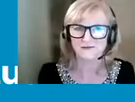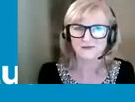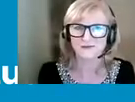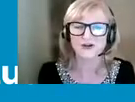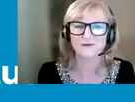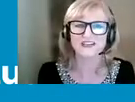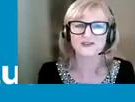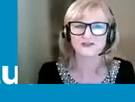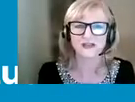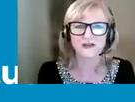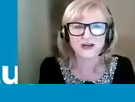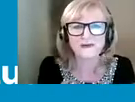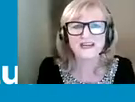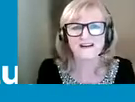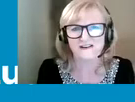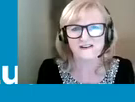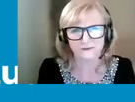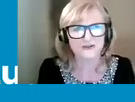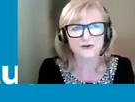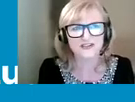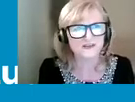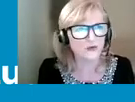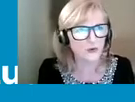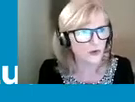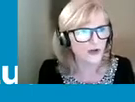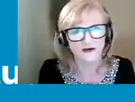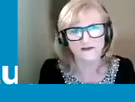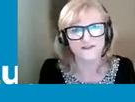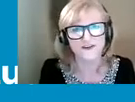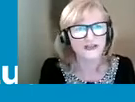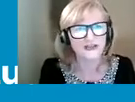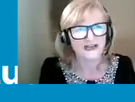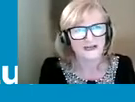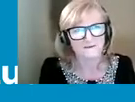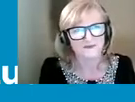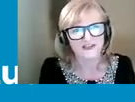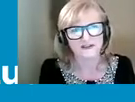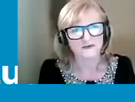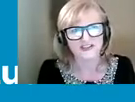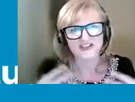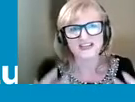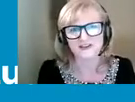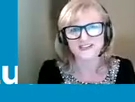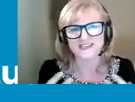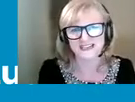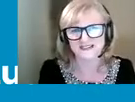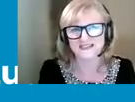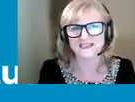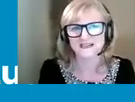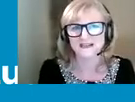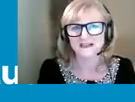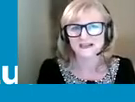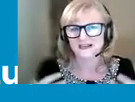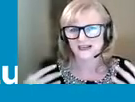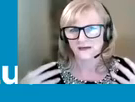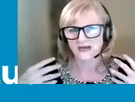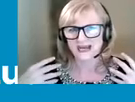really where we're coming into, where we are at the moment. What is the role of, you know, the shared saint